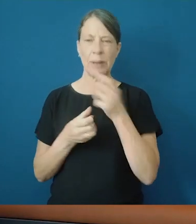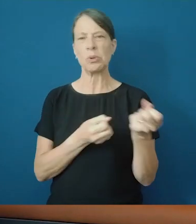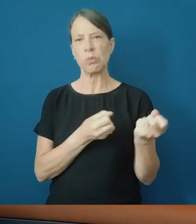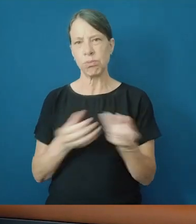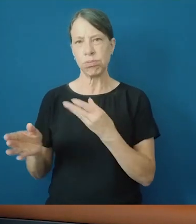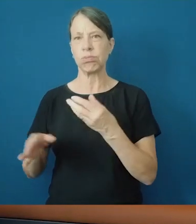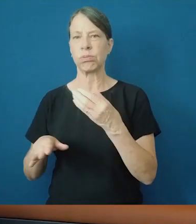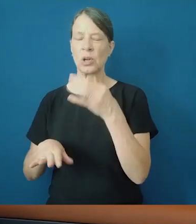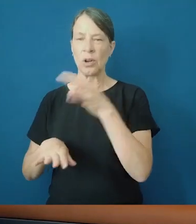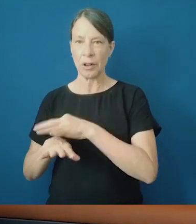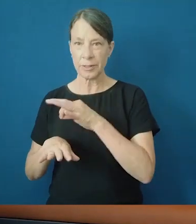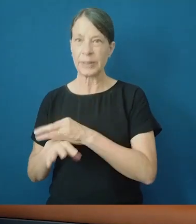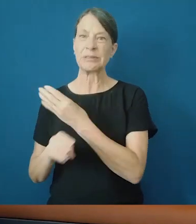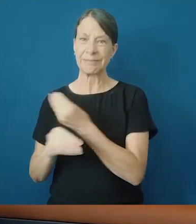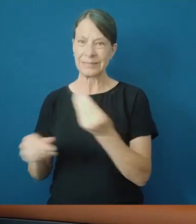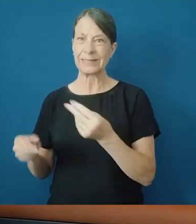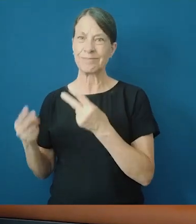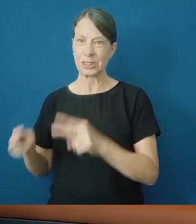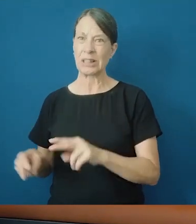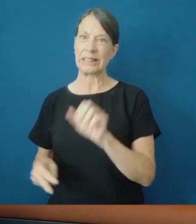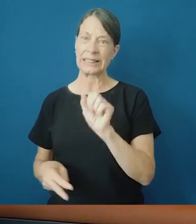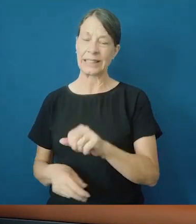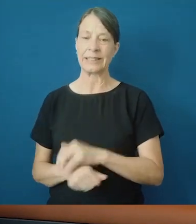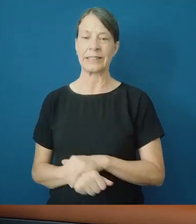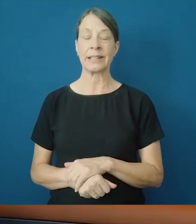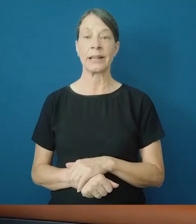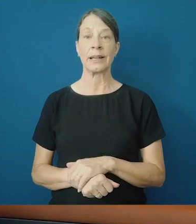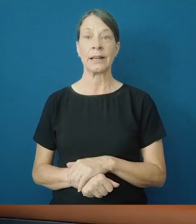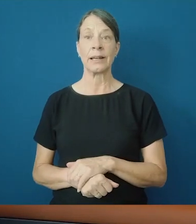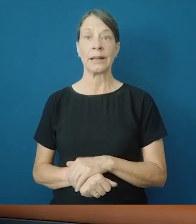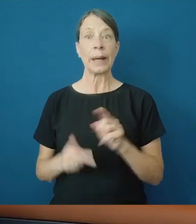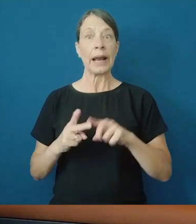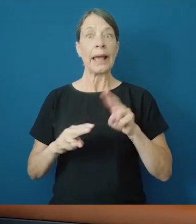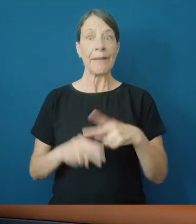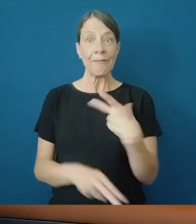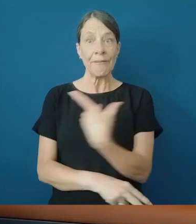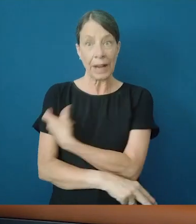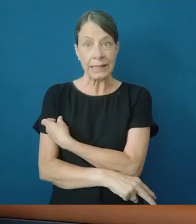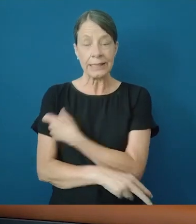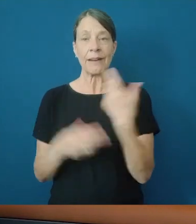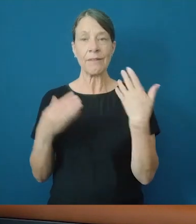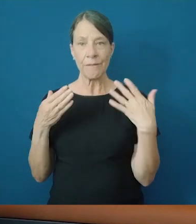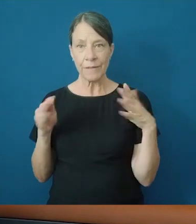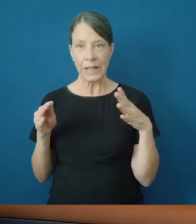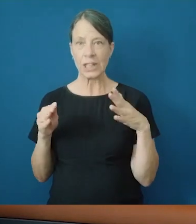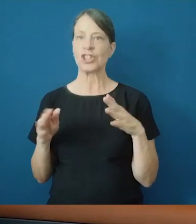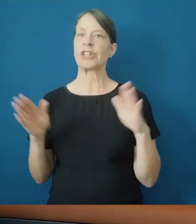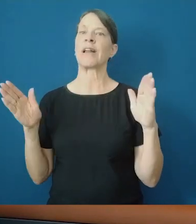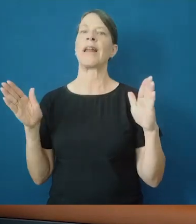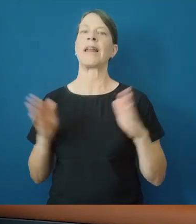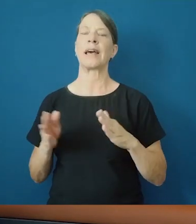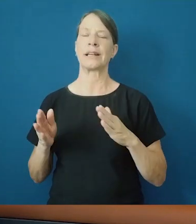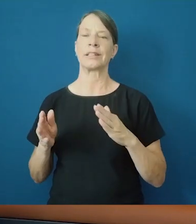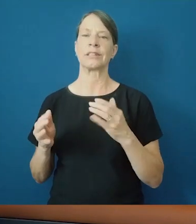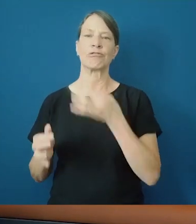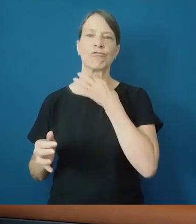of hospitalisations. Vaccinated people have a much, much lower chance of being severely sick from